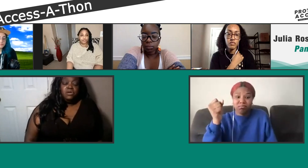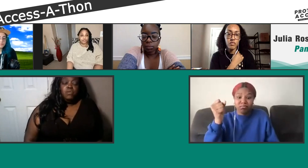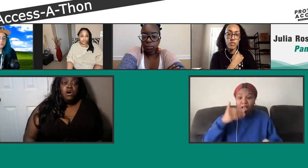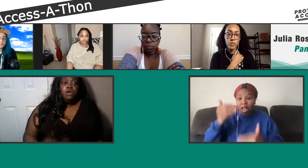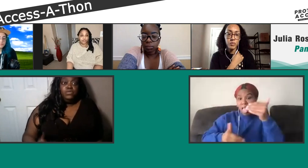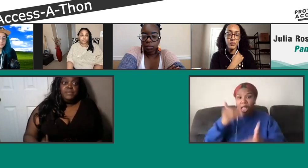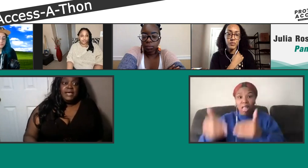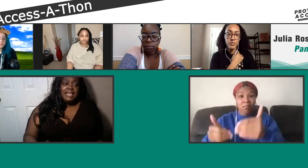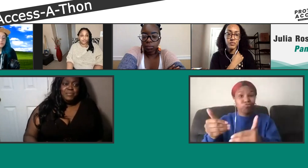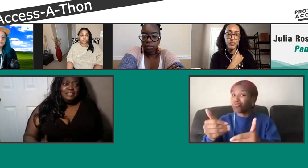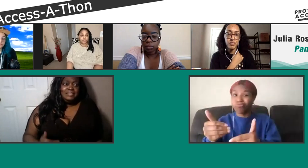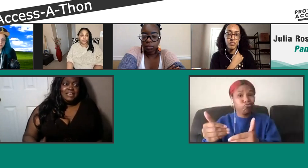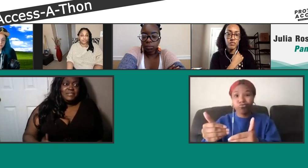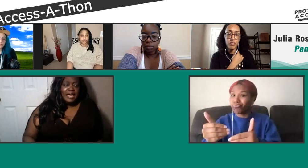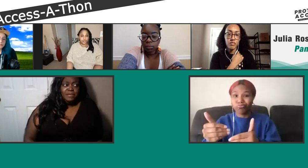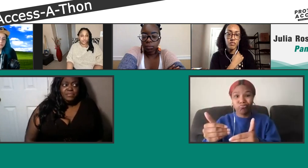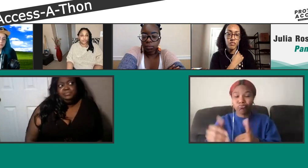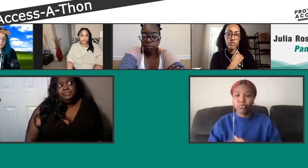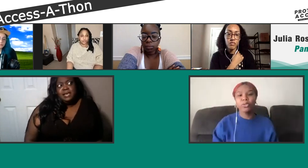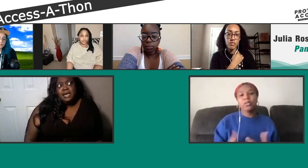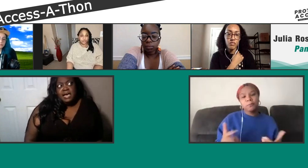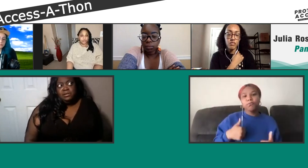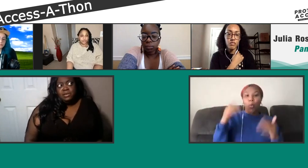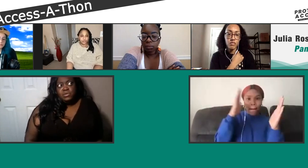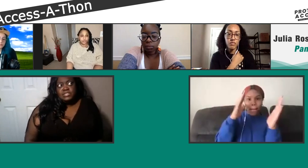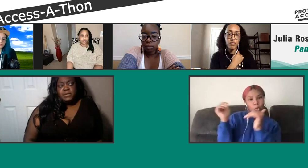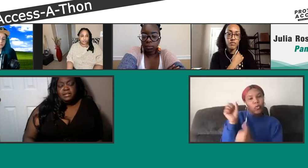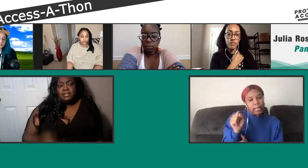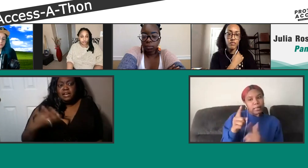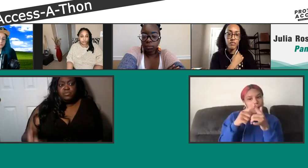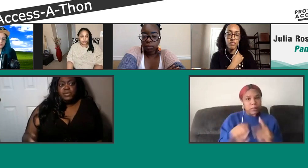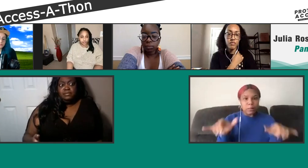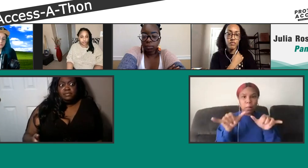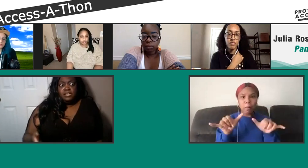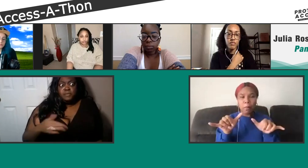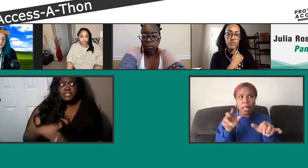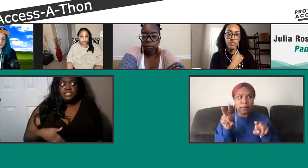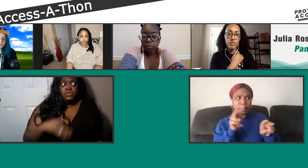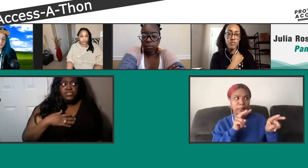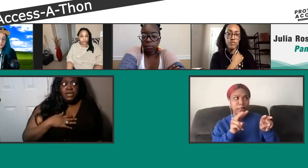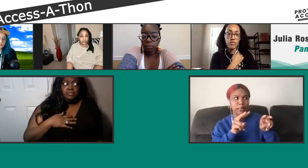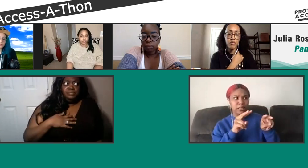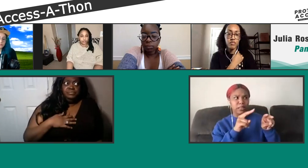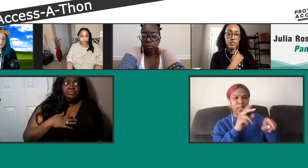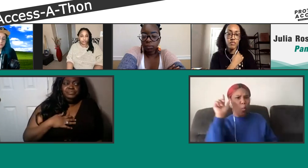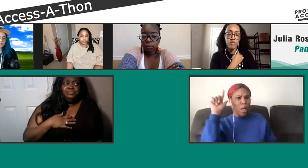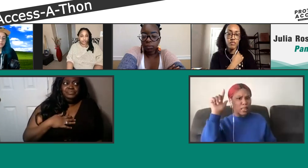So I'm hopeful about that. But at the same time, I look at what's happening in the government, especially with,